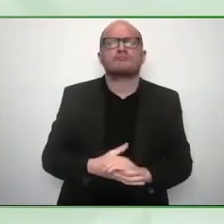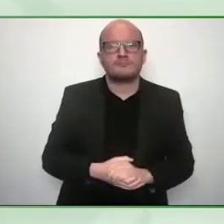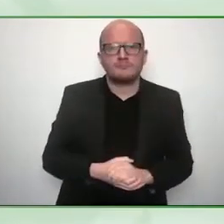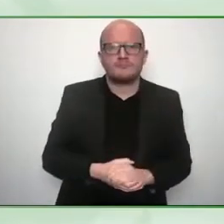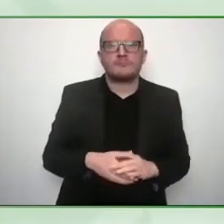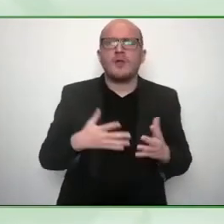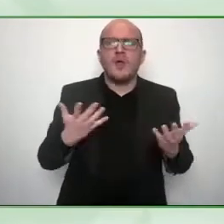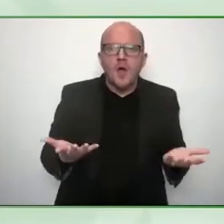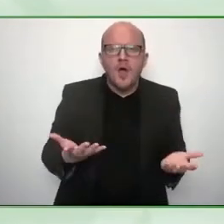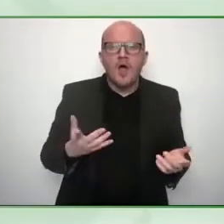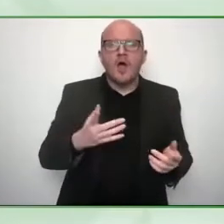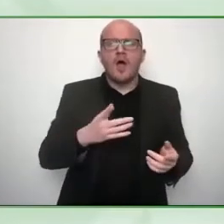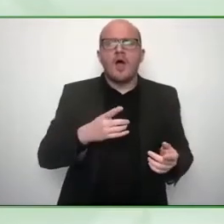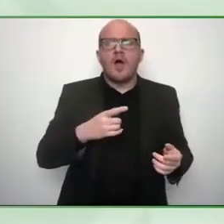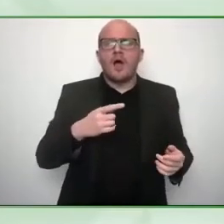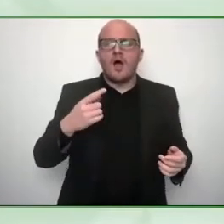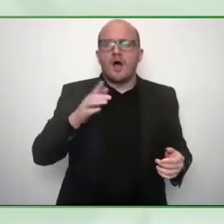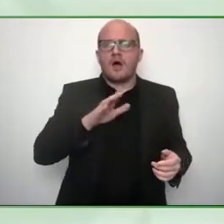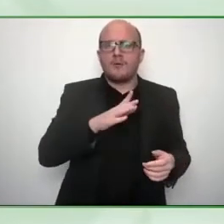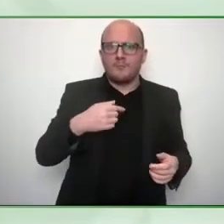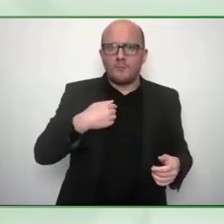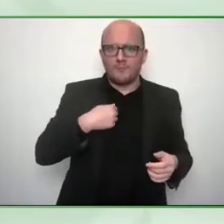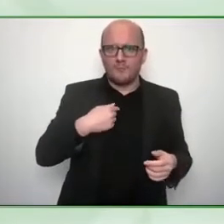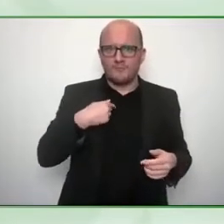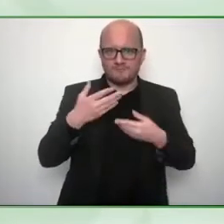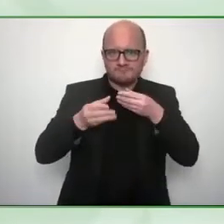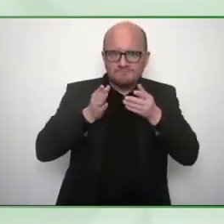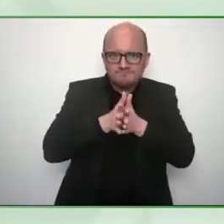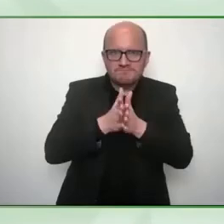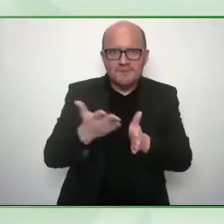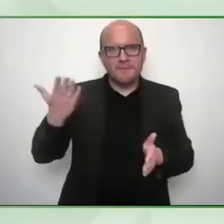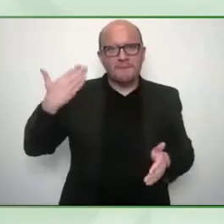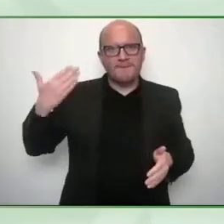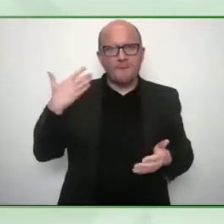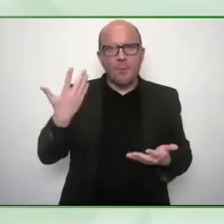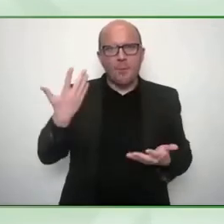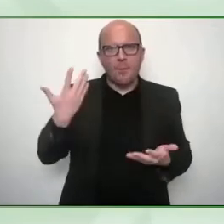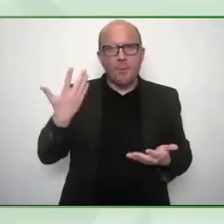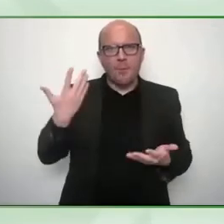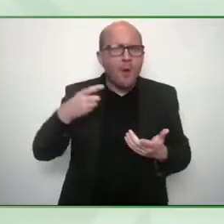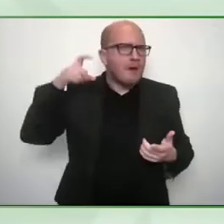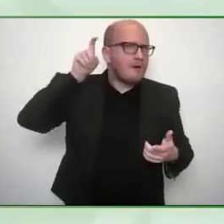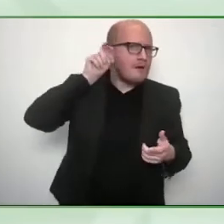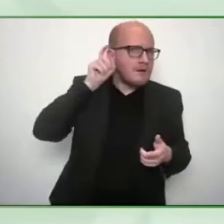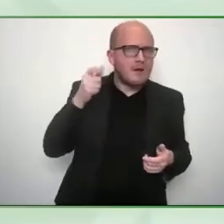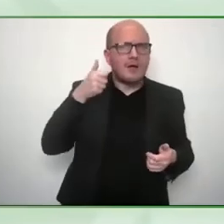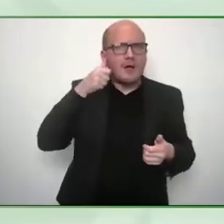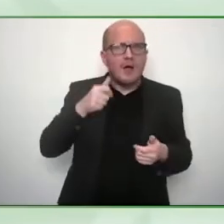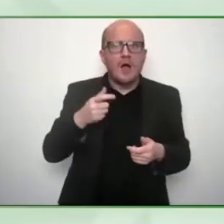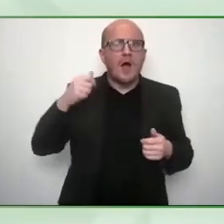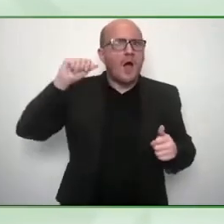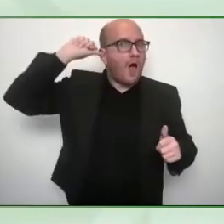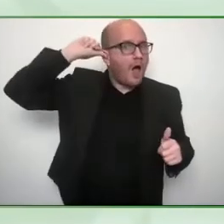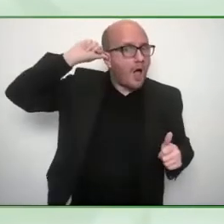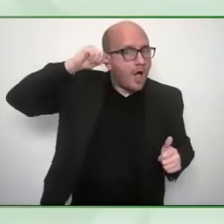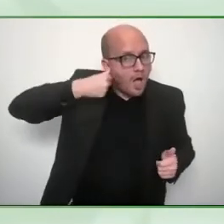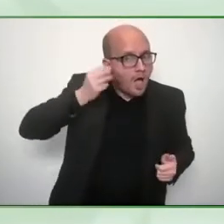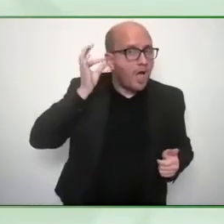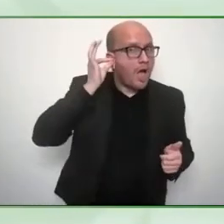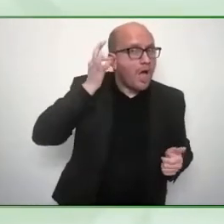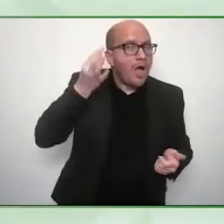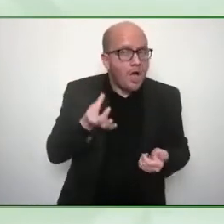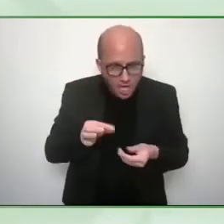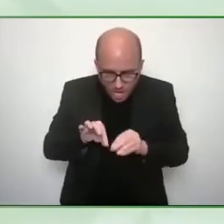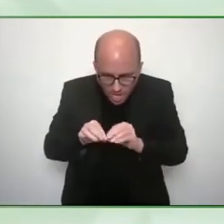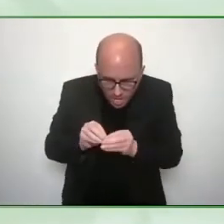and you know hand tooling this stuff and not by taking a whole bunch of donated recycled hearing aids from you know